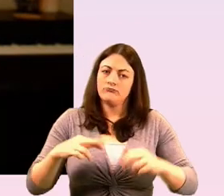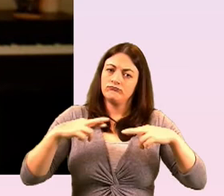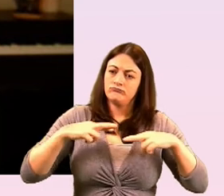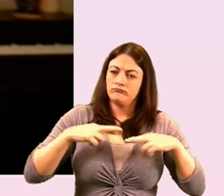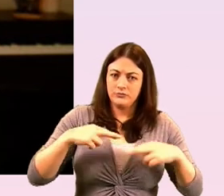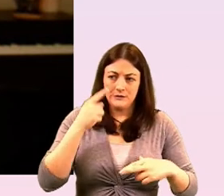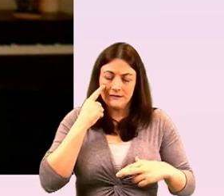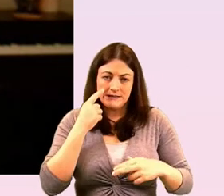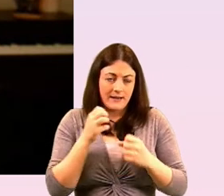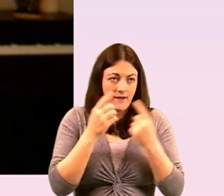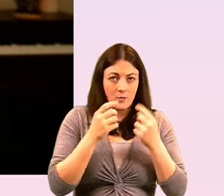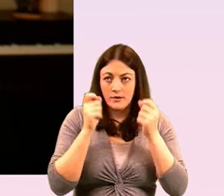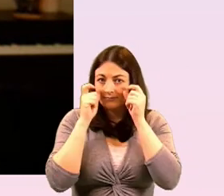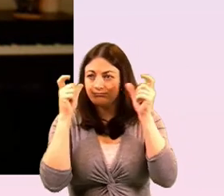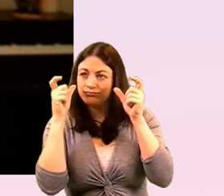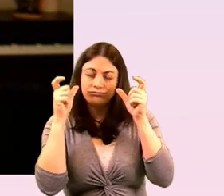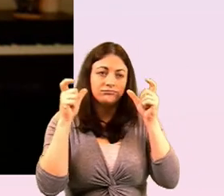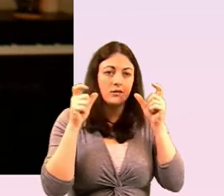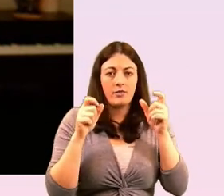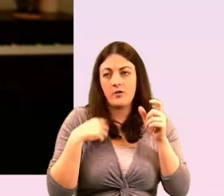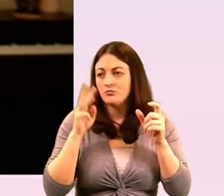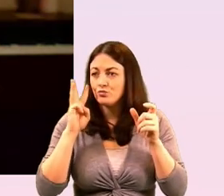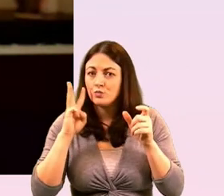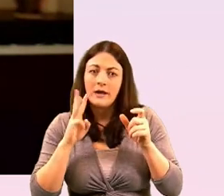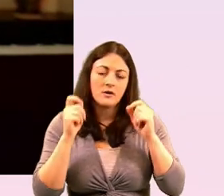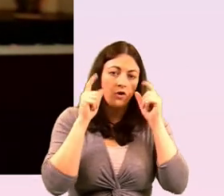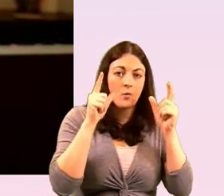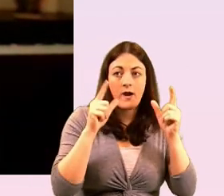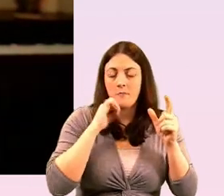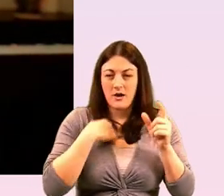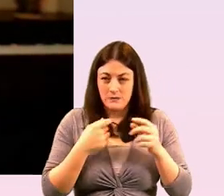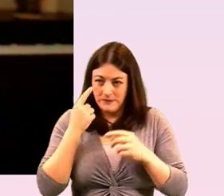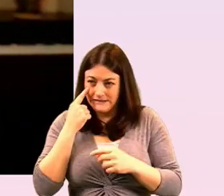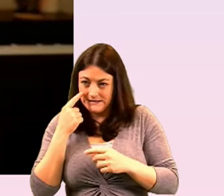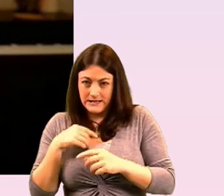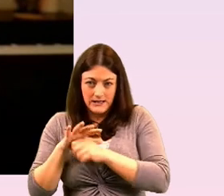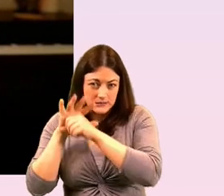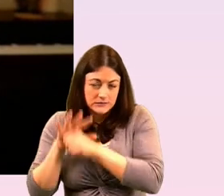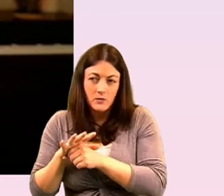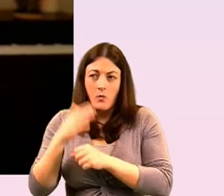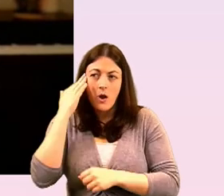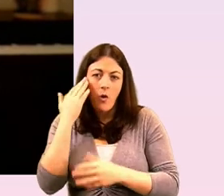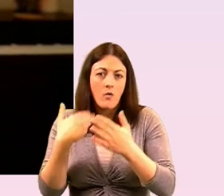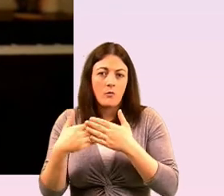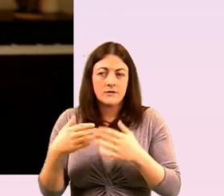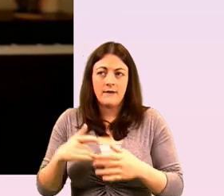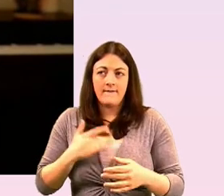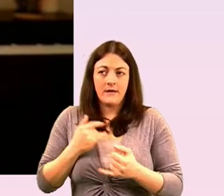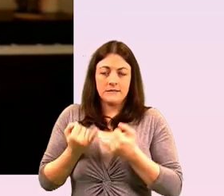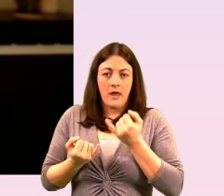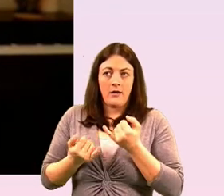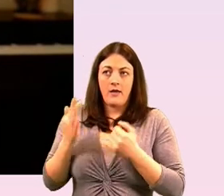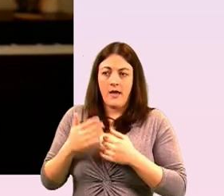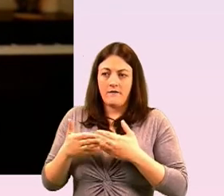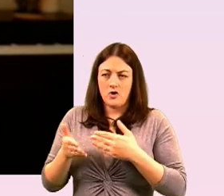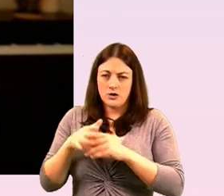and i think there's an openness and a willingness because we've seen what the other side of it is like and we know what it's like to have the door closed in your face or to